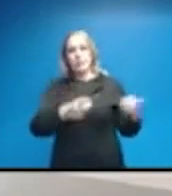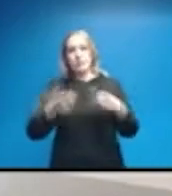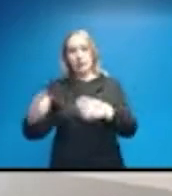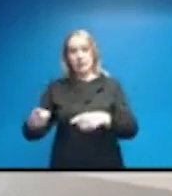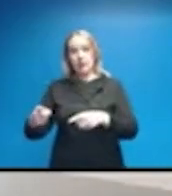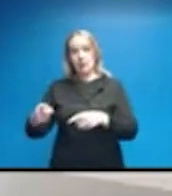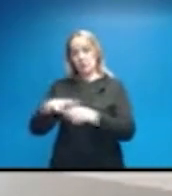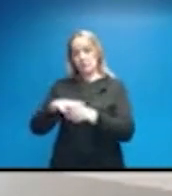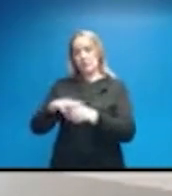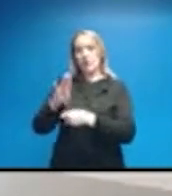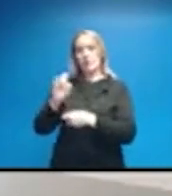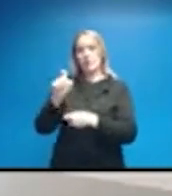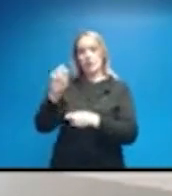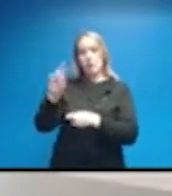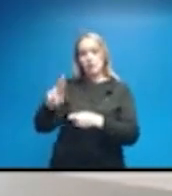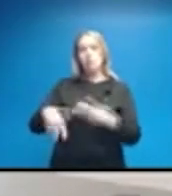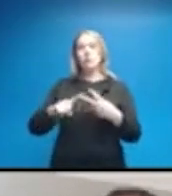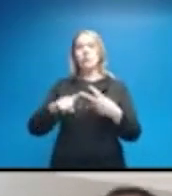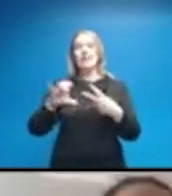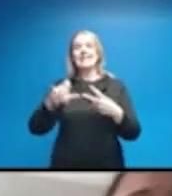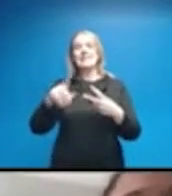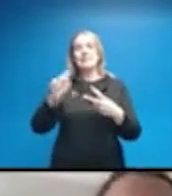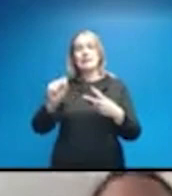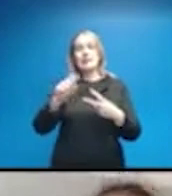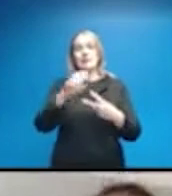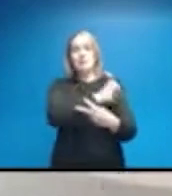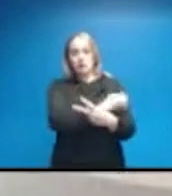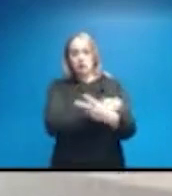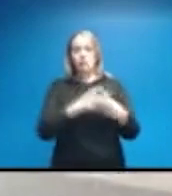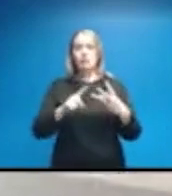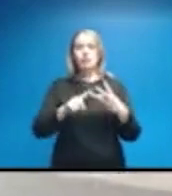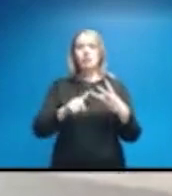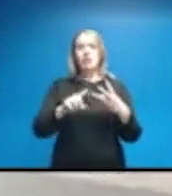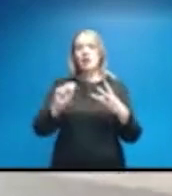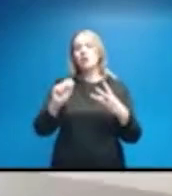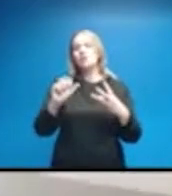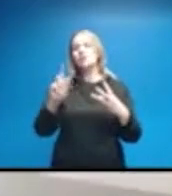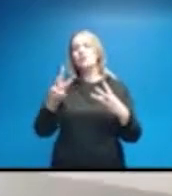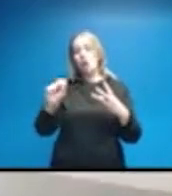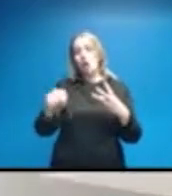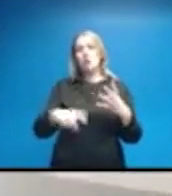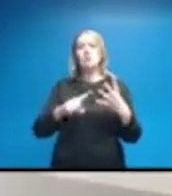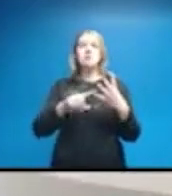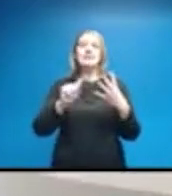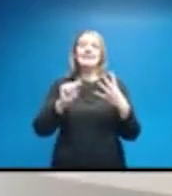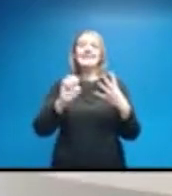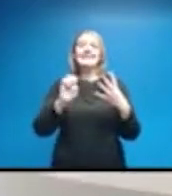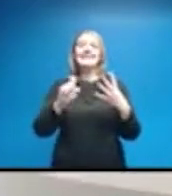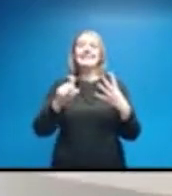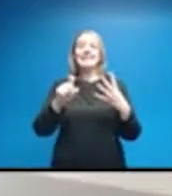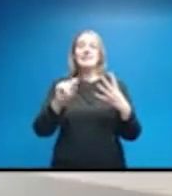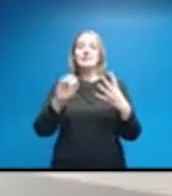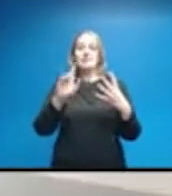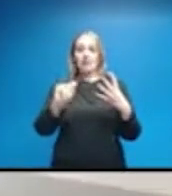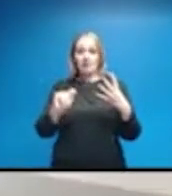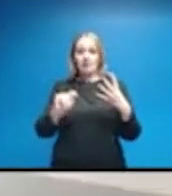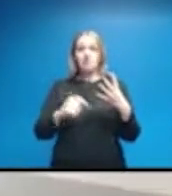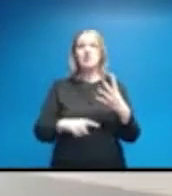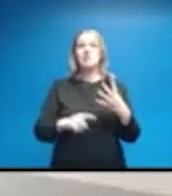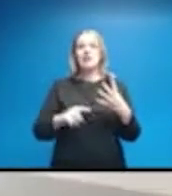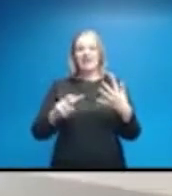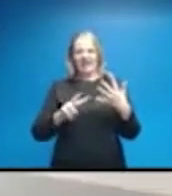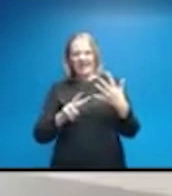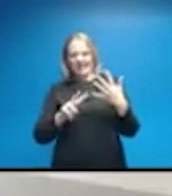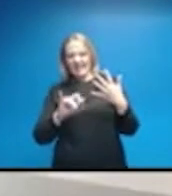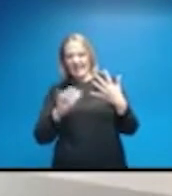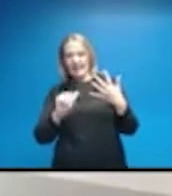County, CPS Energy, the San Antonio Water System, TxDAT, VIA, and other partners as well.